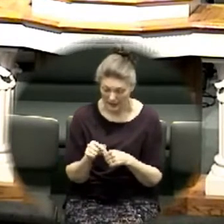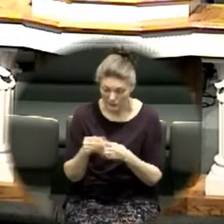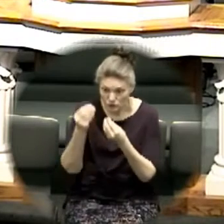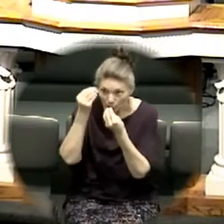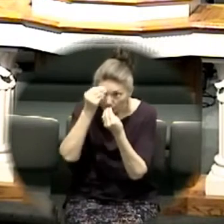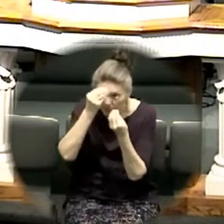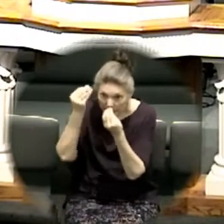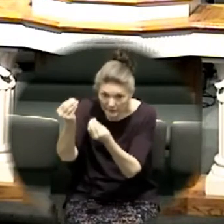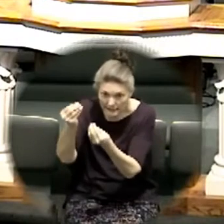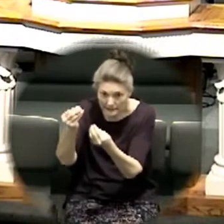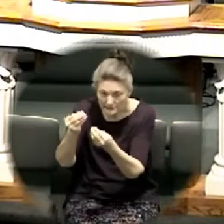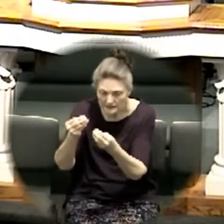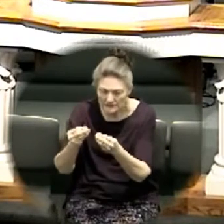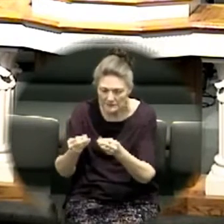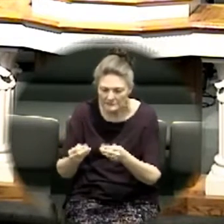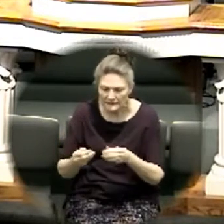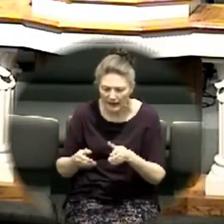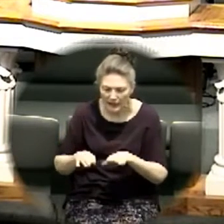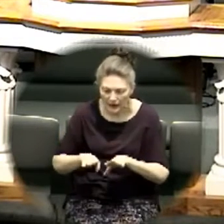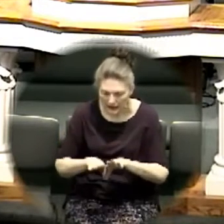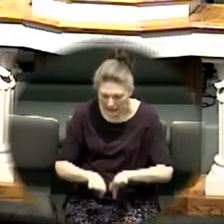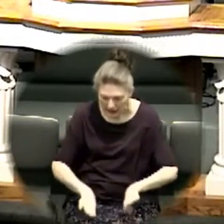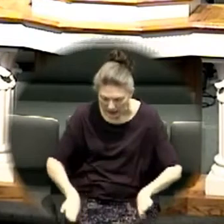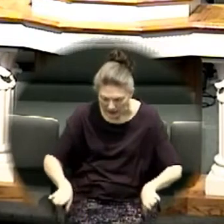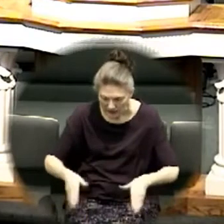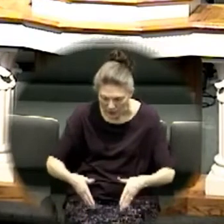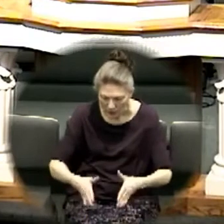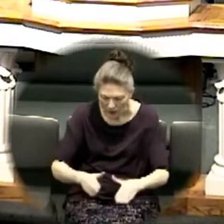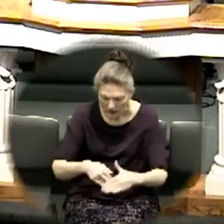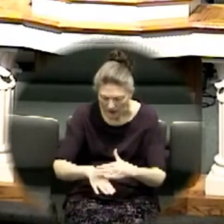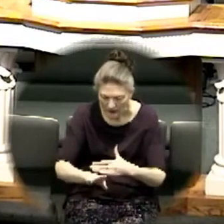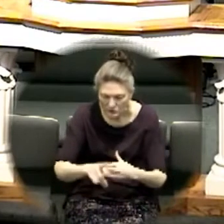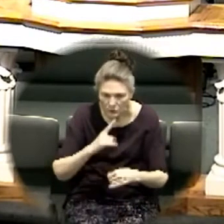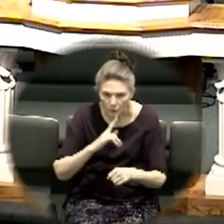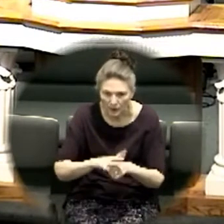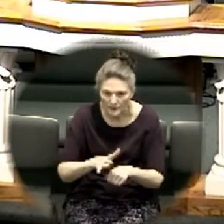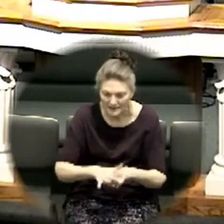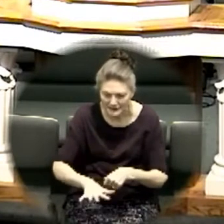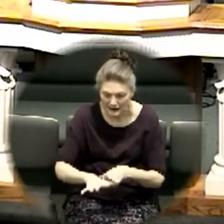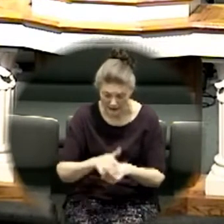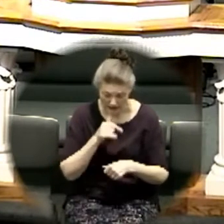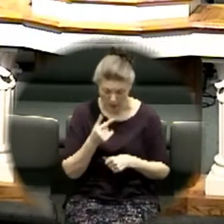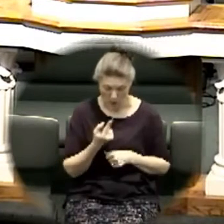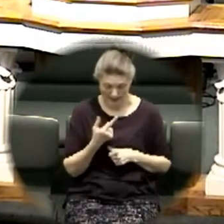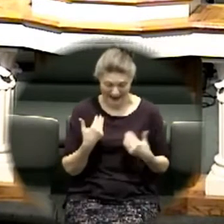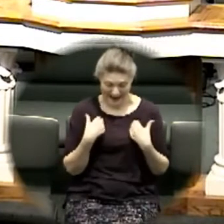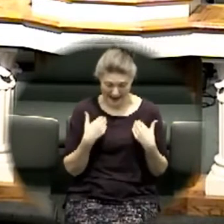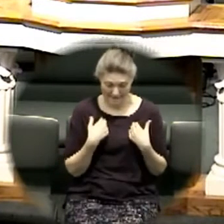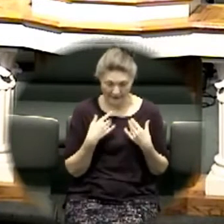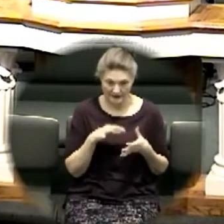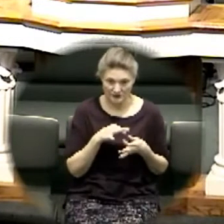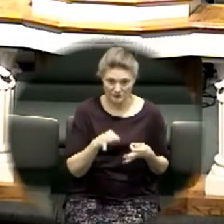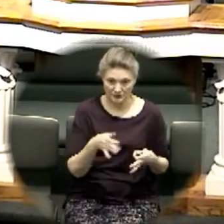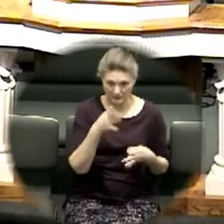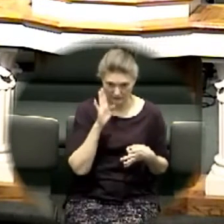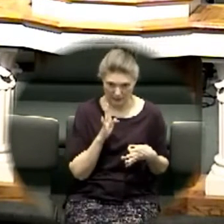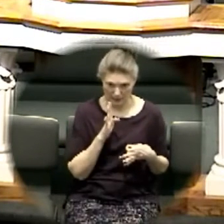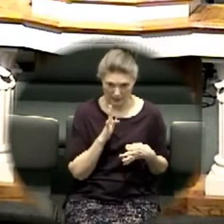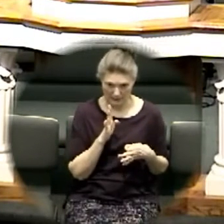the ark that cleared the way into the promised land it was obeying God